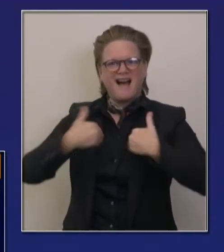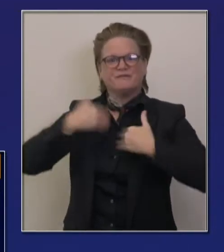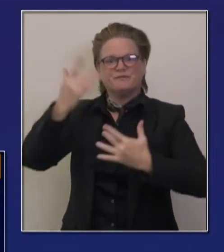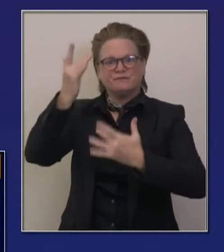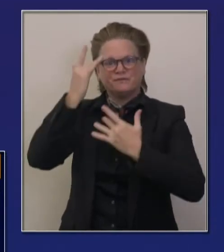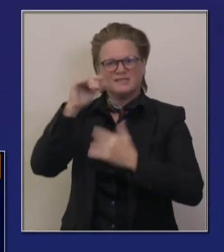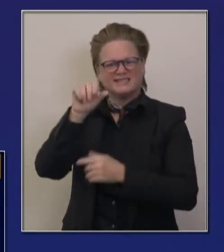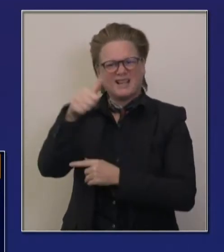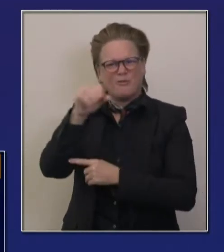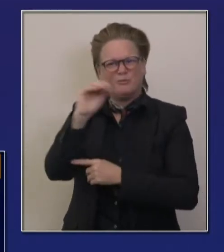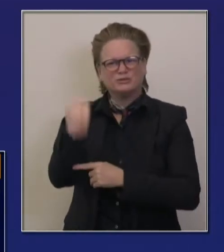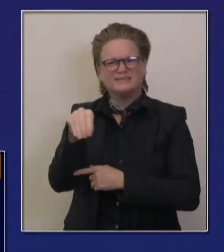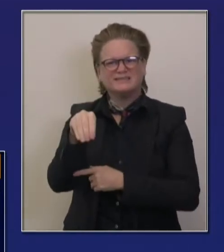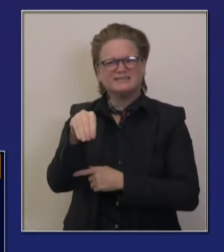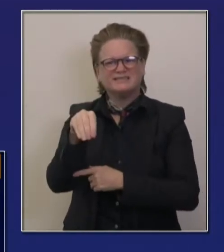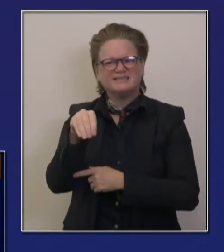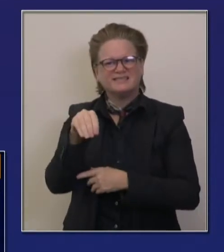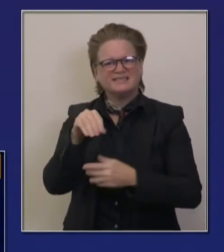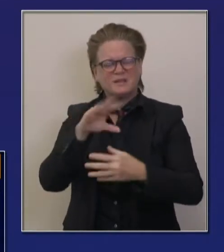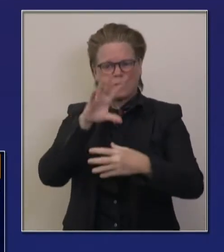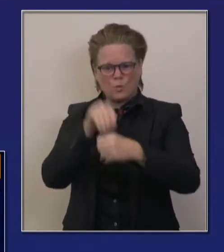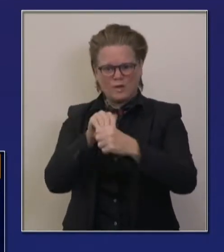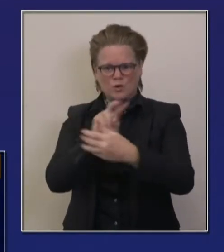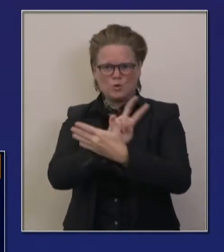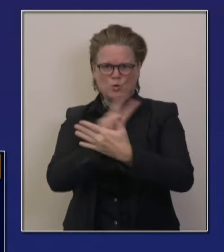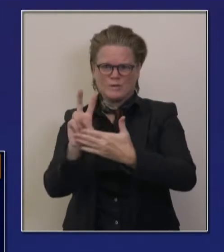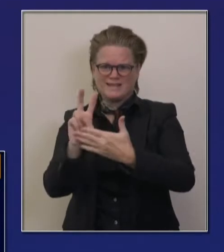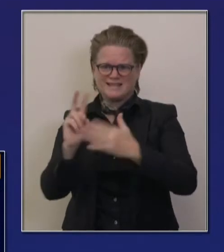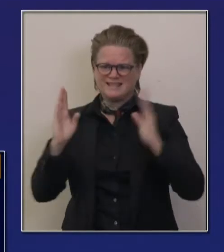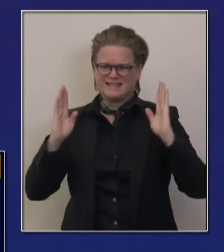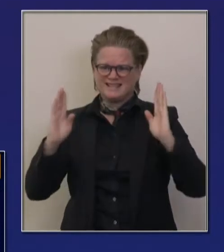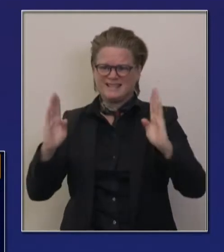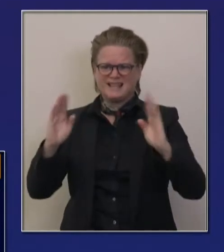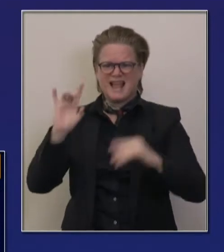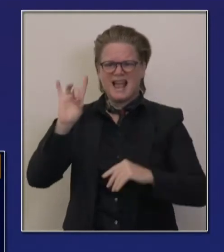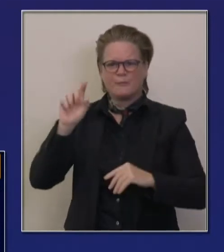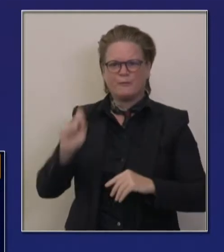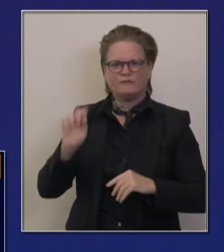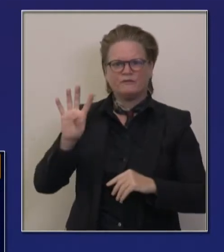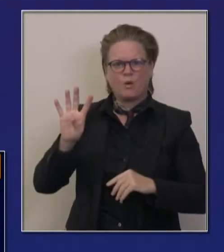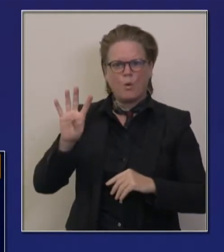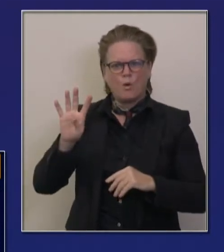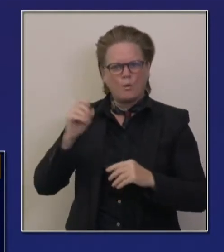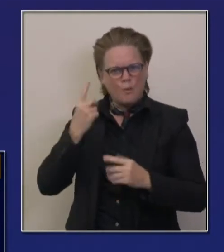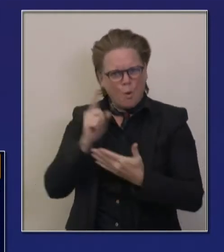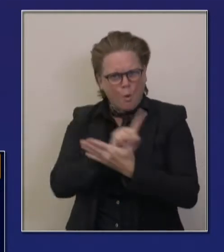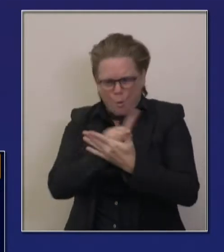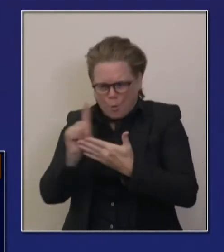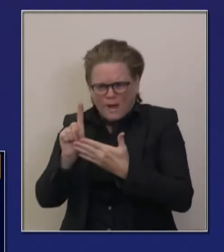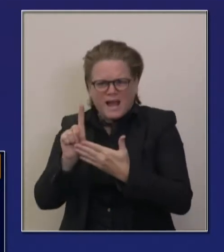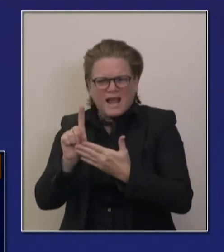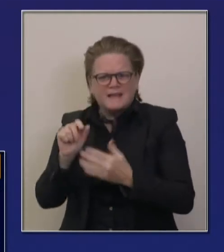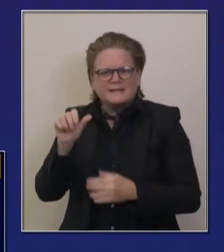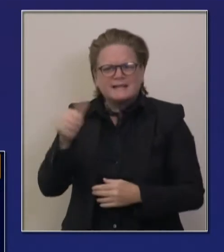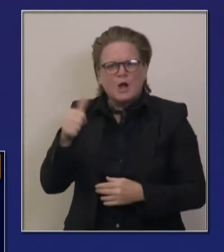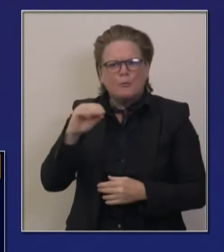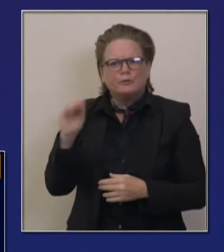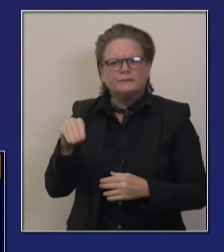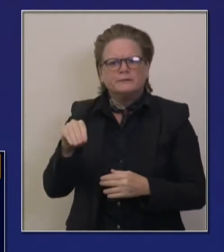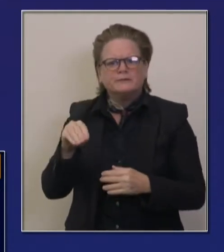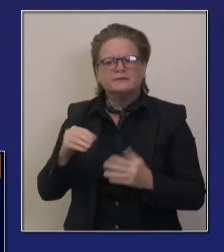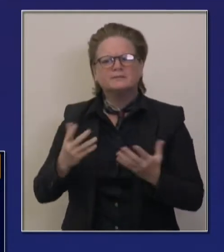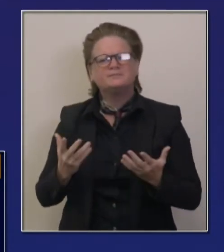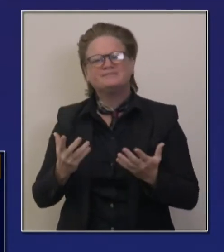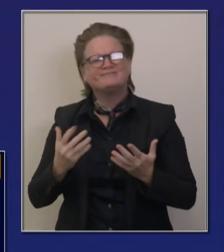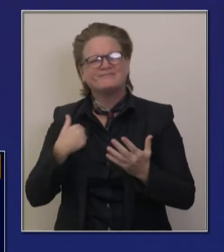modest at 8.4. That's the highest we've seen over a 14 day period, uh, since we started recording, uh, when,